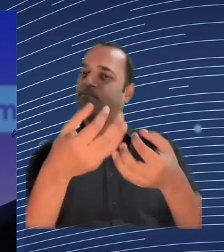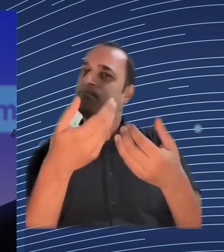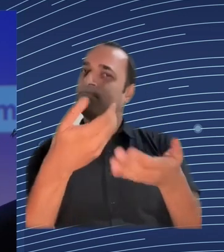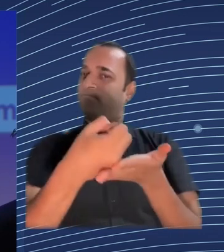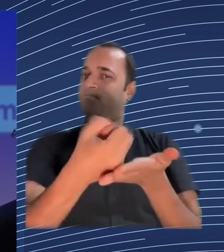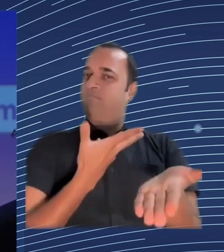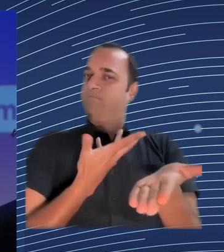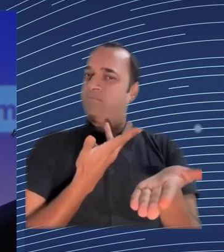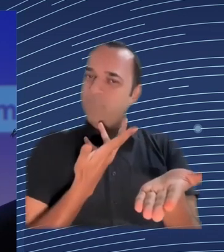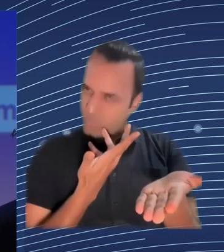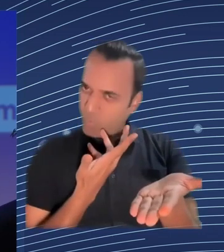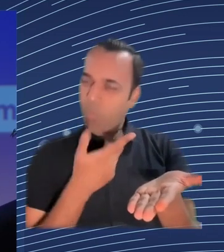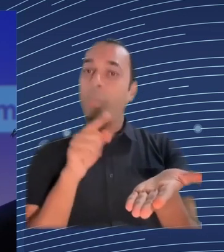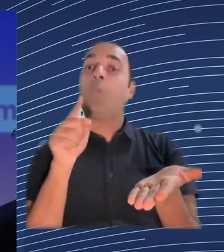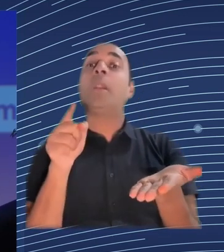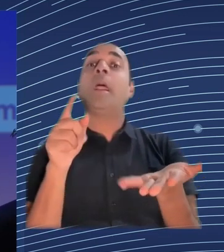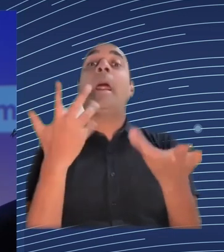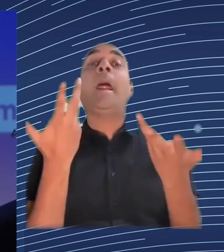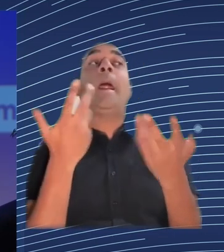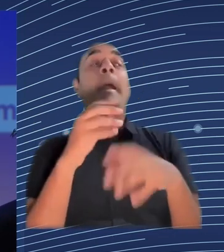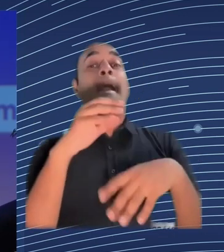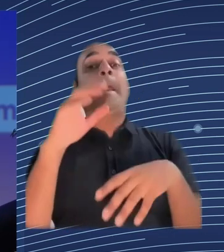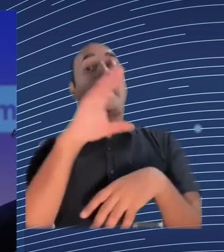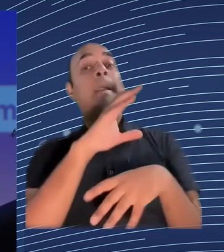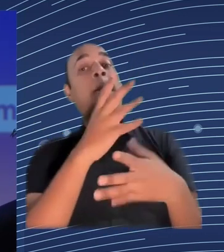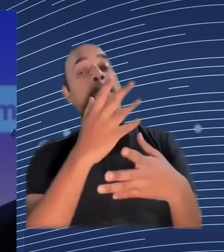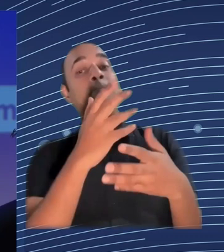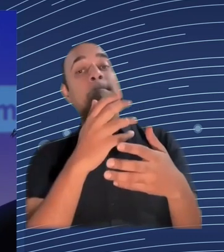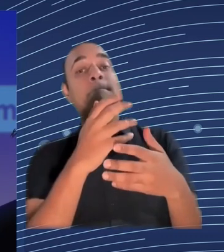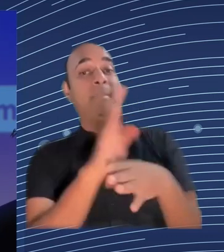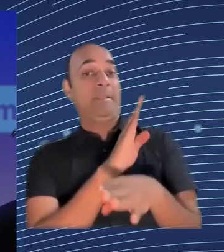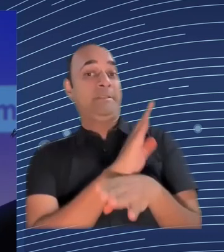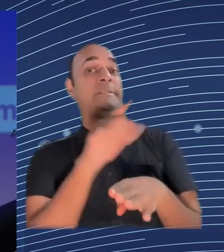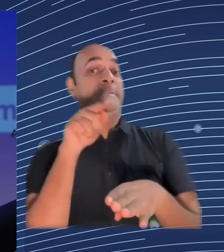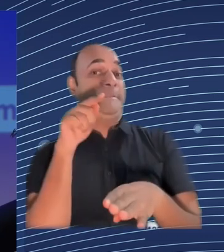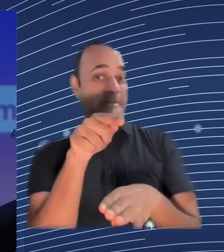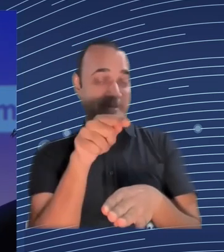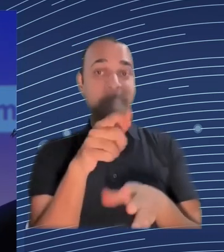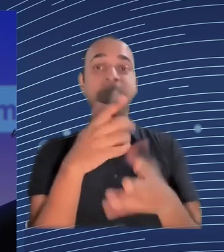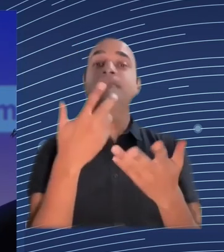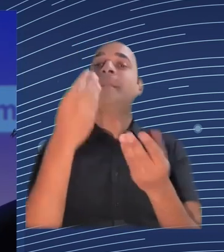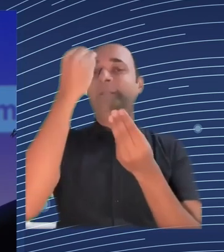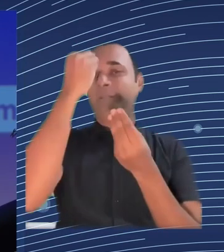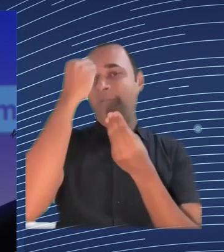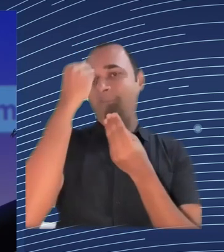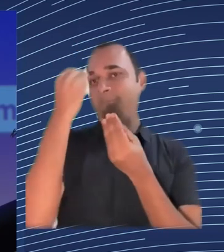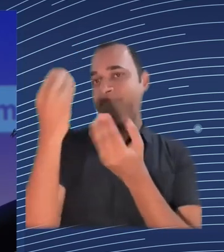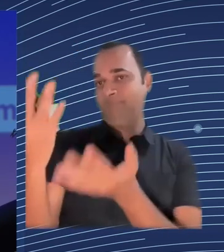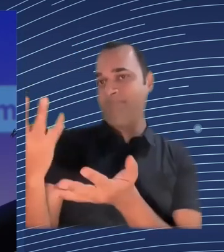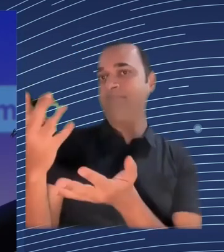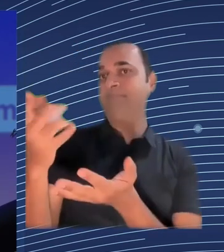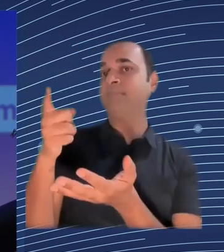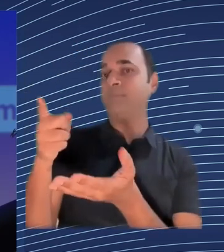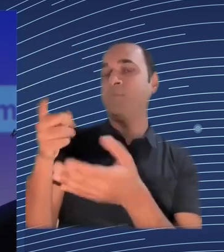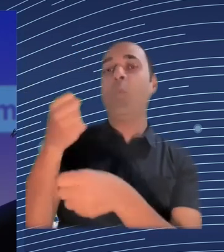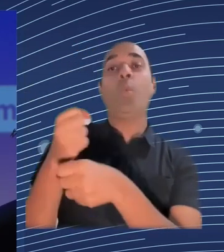it's not that they are making relevant decisions or when the algorithm is the only one making the decision